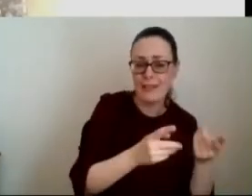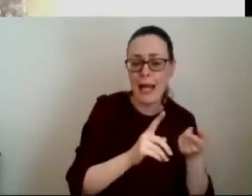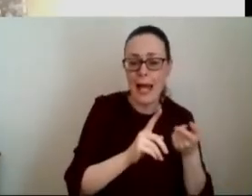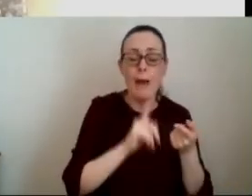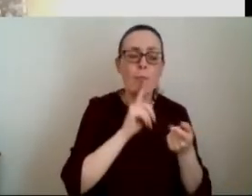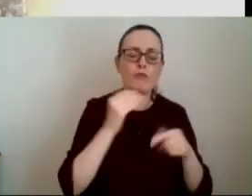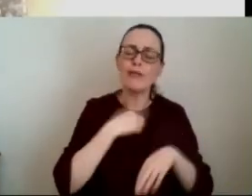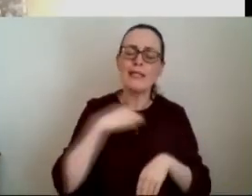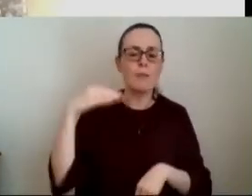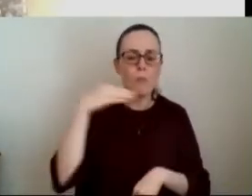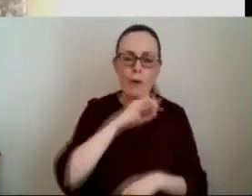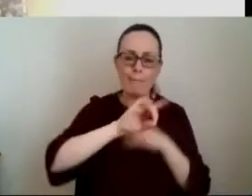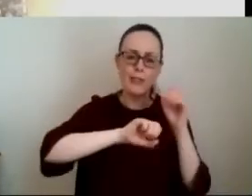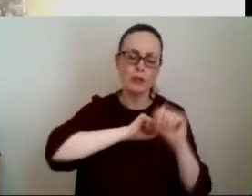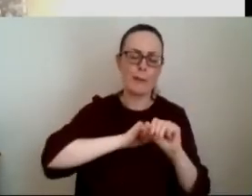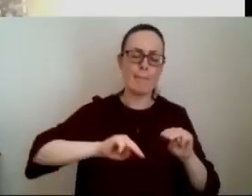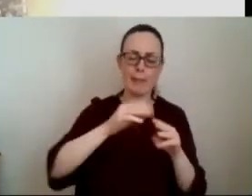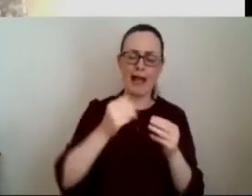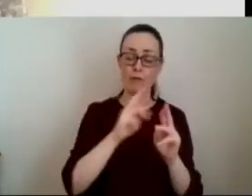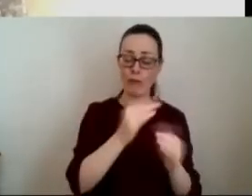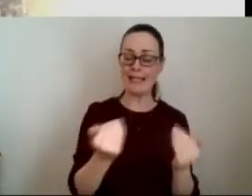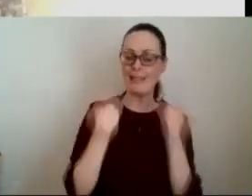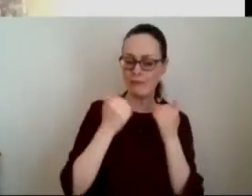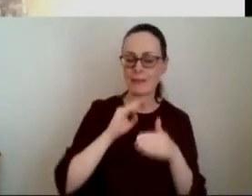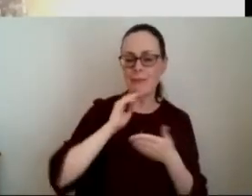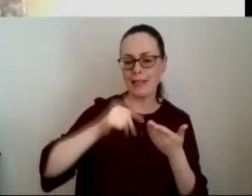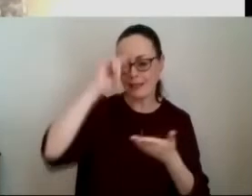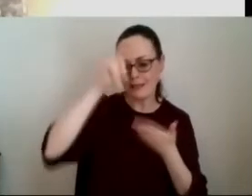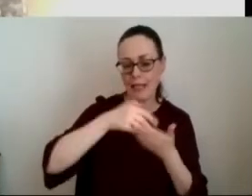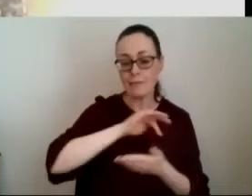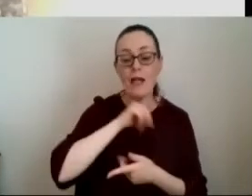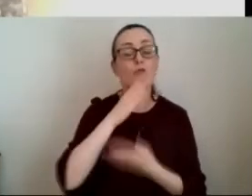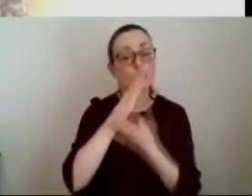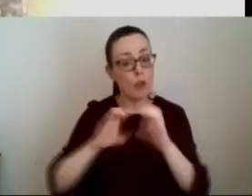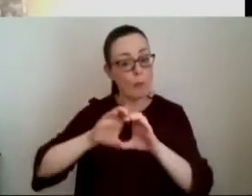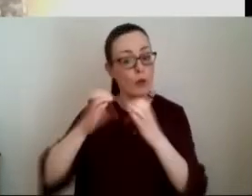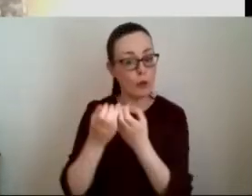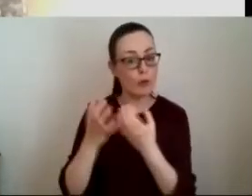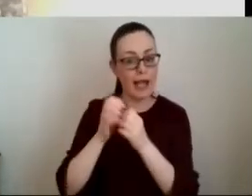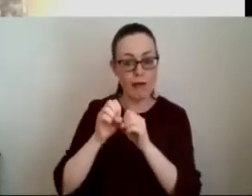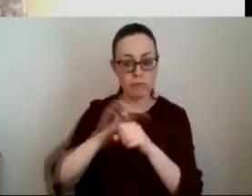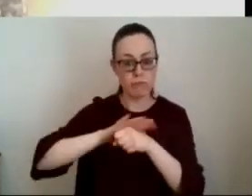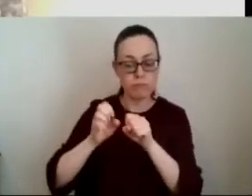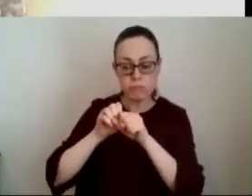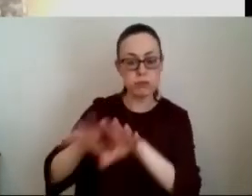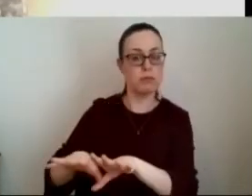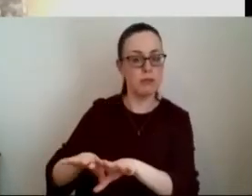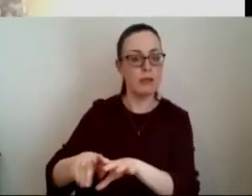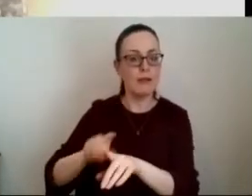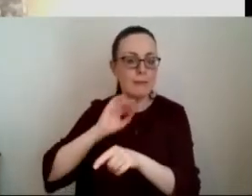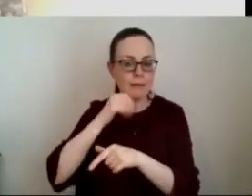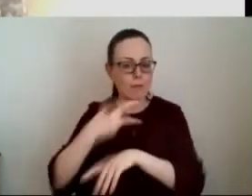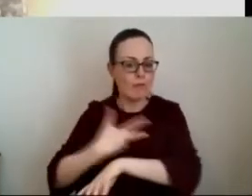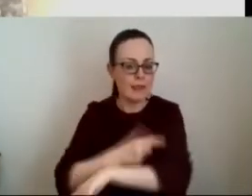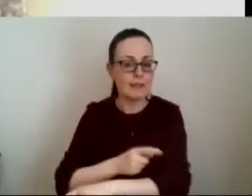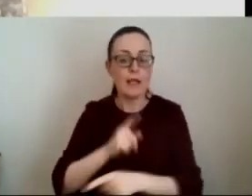right information to make those decisions and we have seen it with some of the communities where there's been very significant outbreaks uh as a consequence and i think anthony president